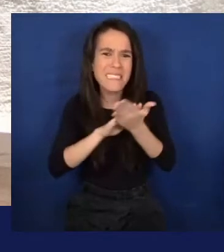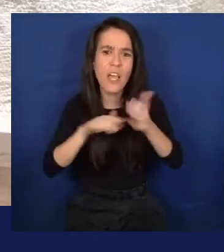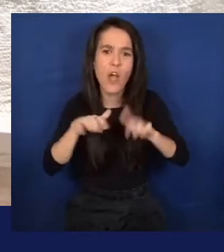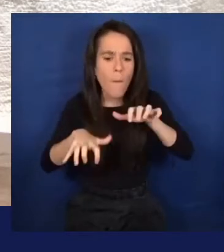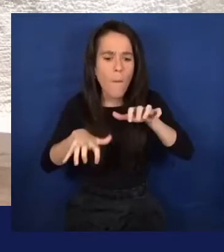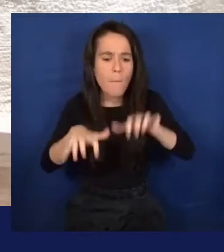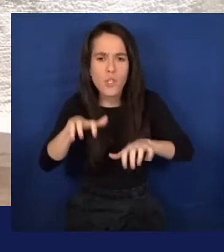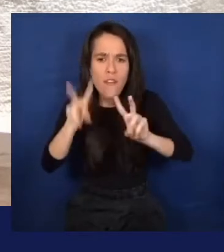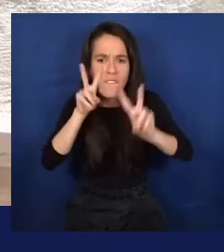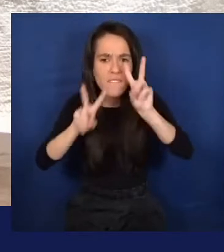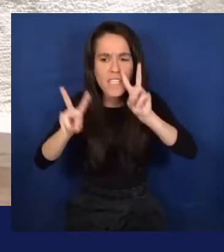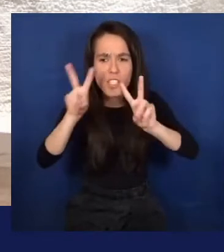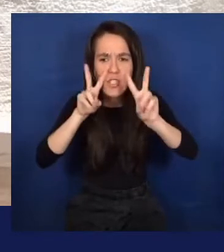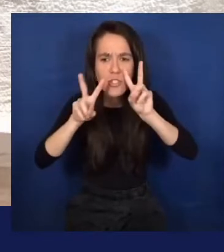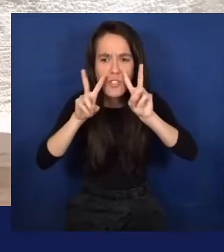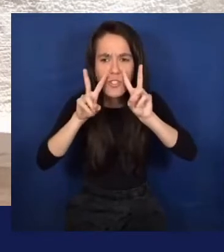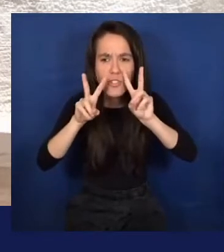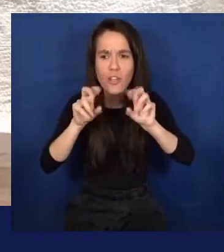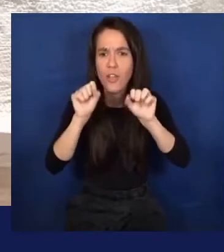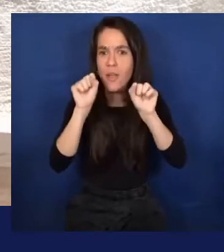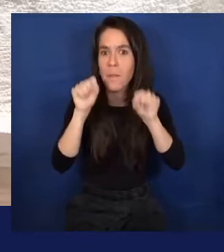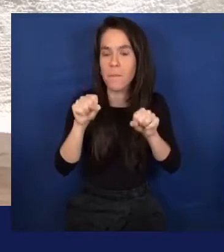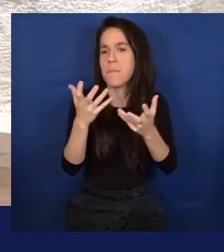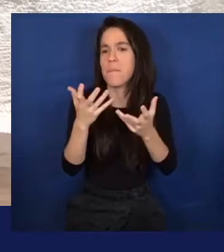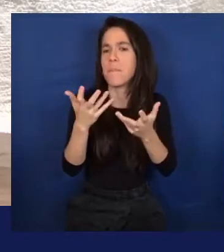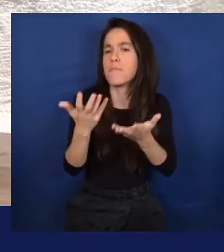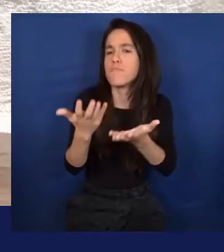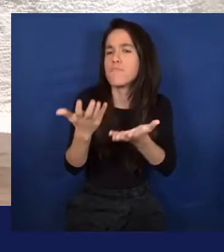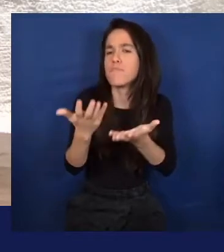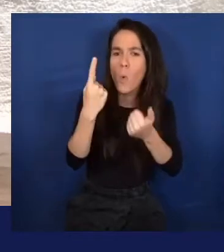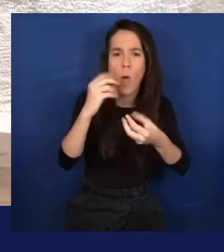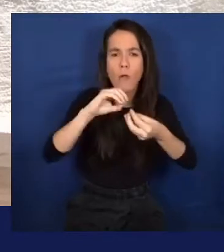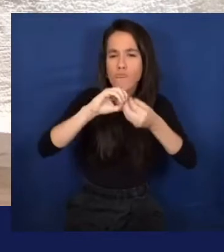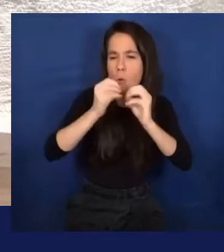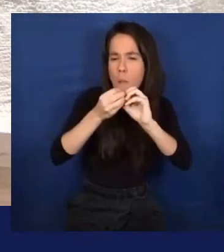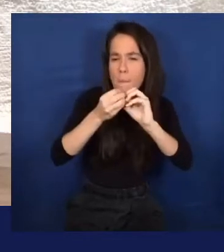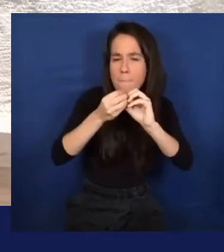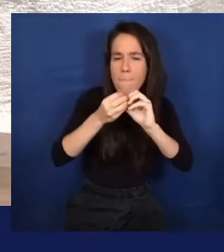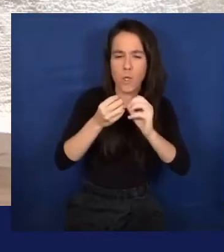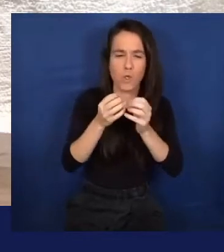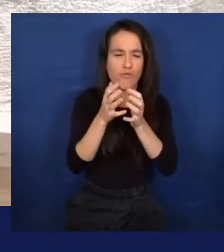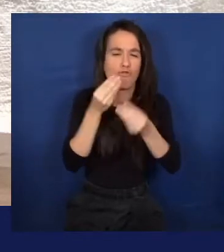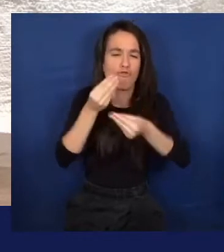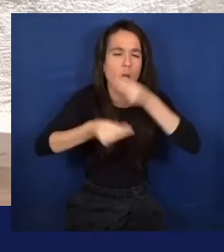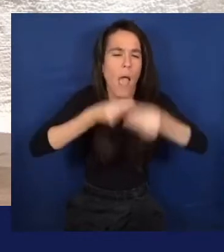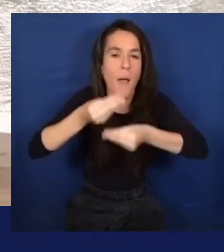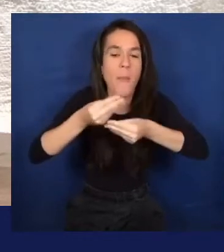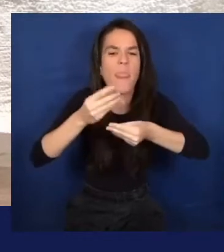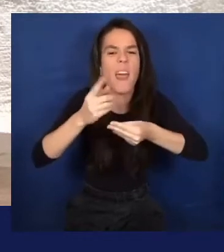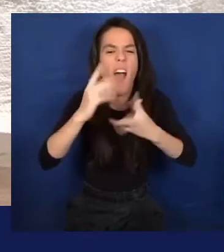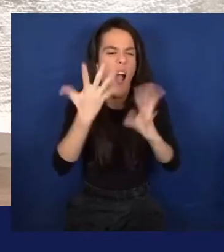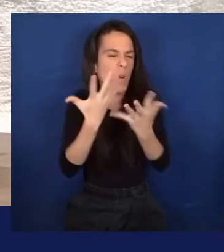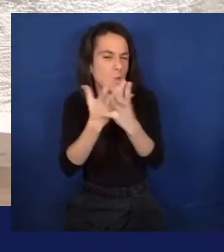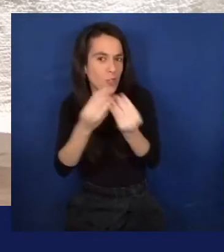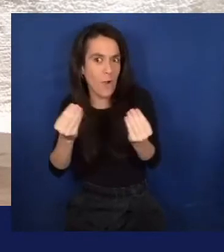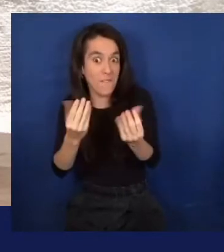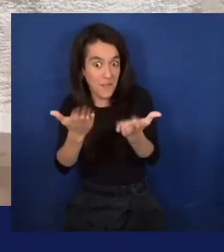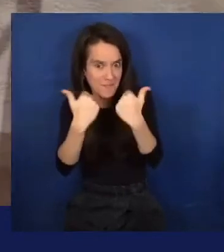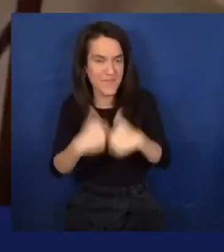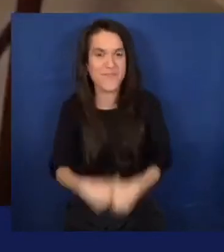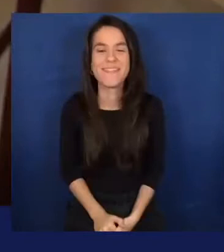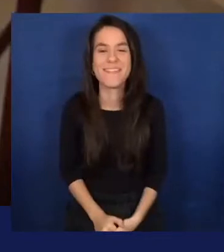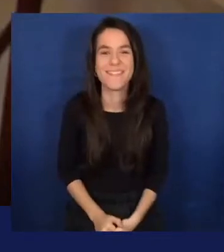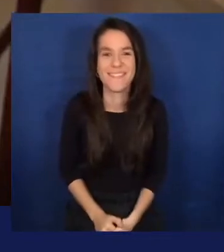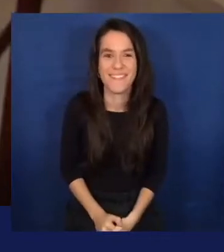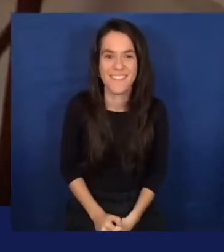why don't you describe the problem and then give us a sense for how you do it. All right, well, maybe